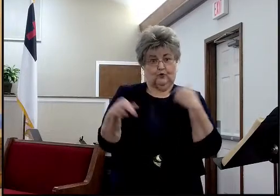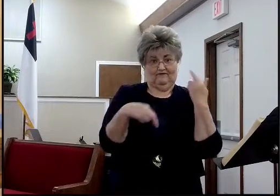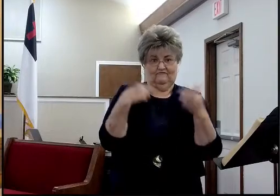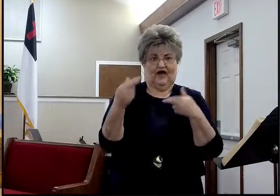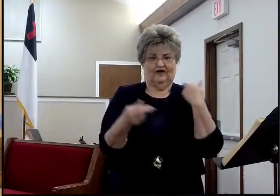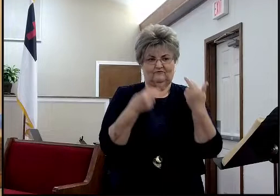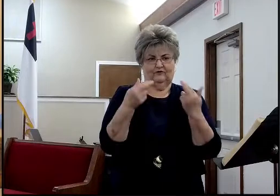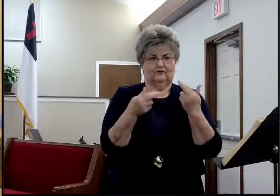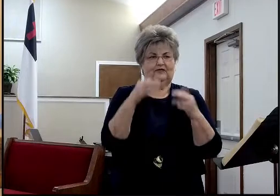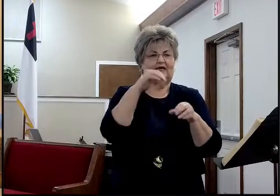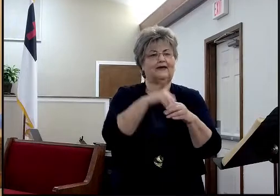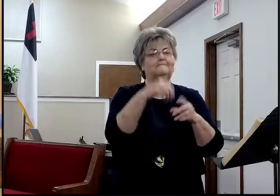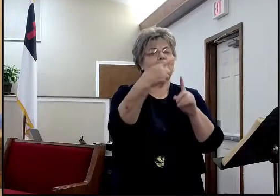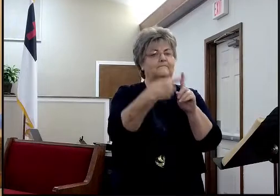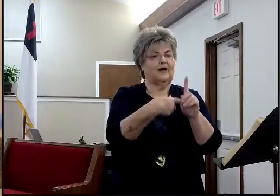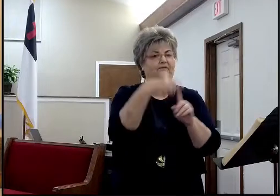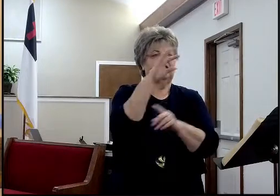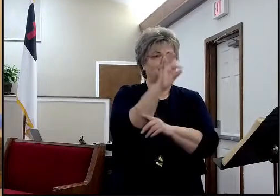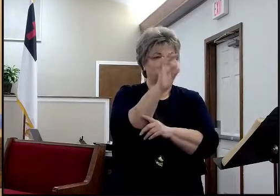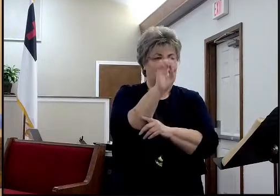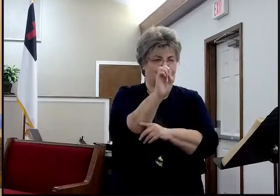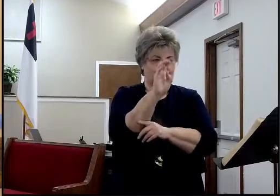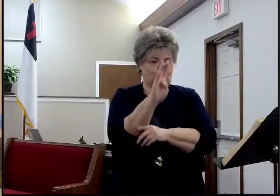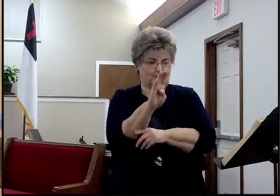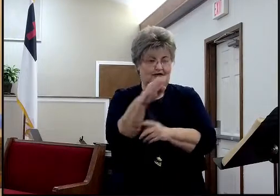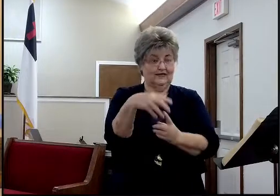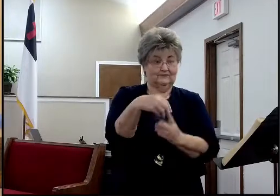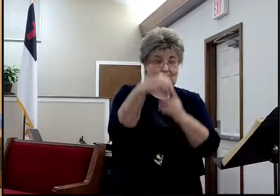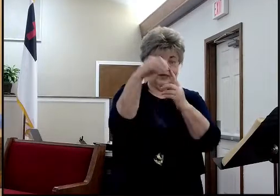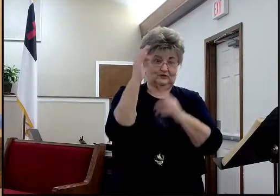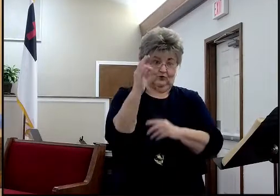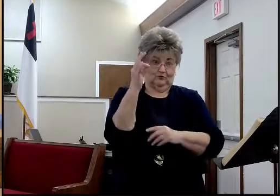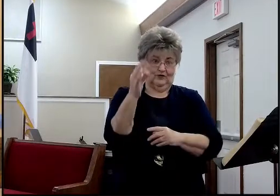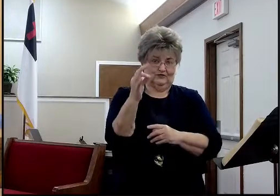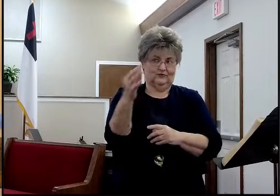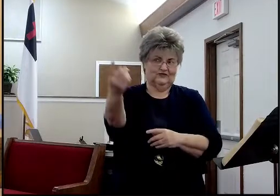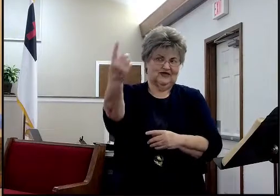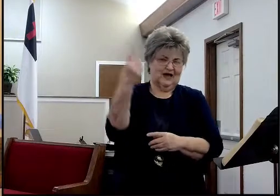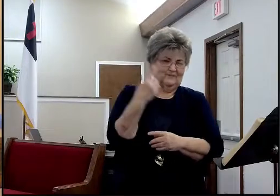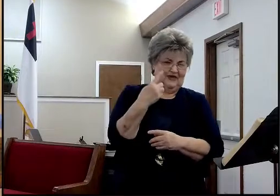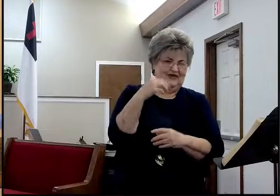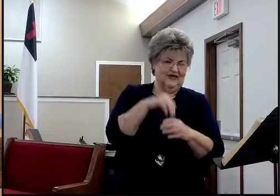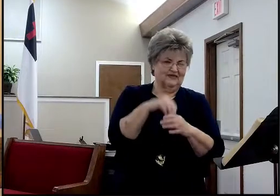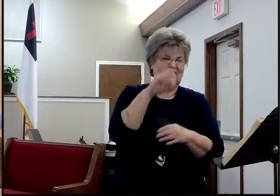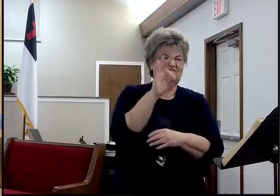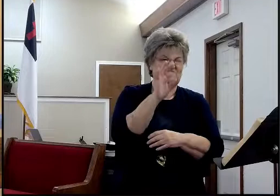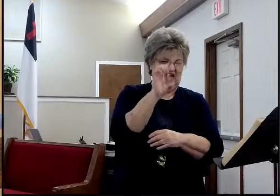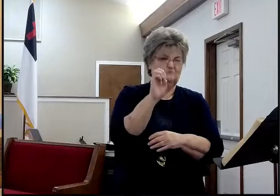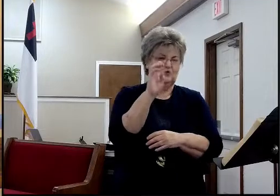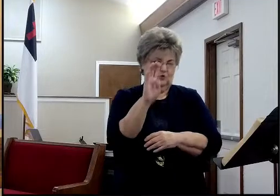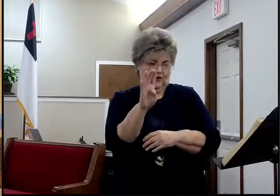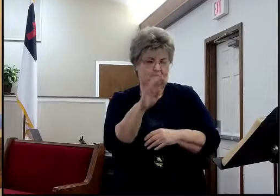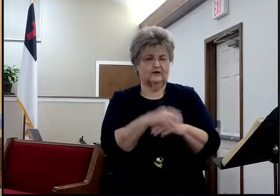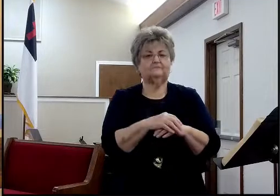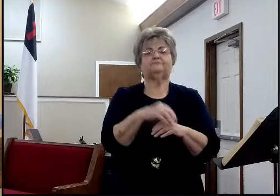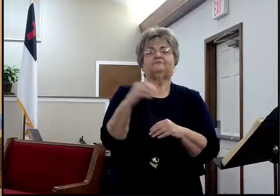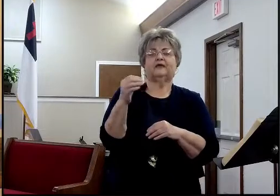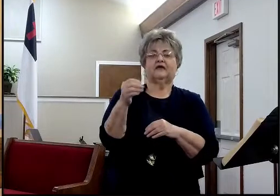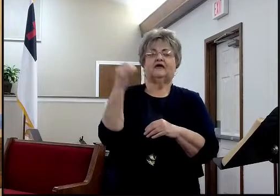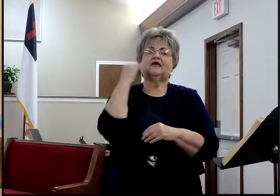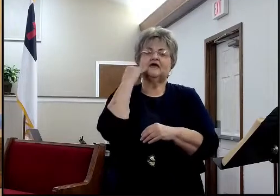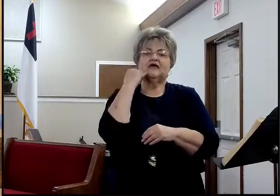coming year. But if you haven't heard him, then you have missed out in life, quite frankly. Certainly, I would say he's my, if I had to go